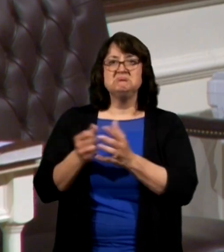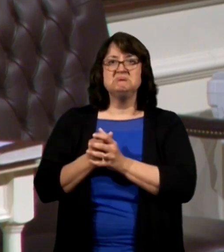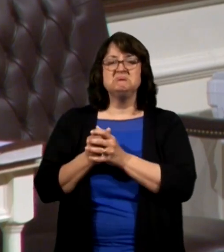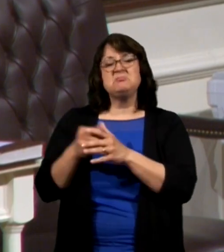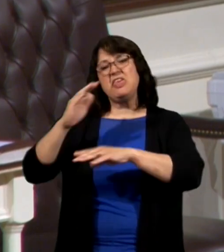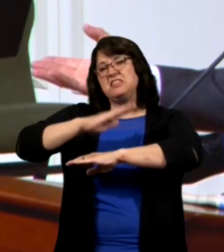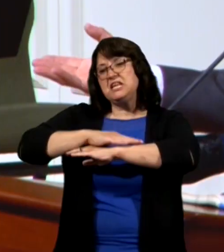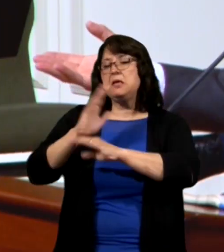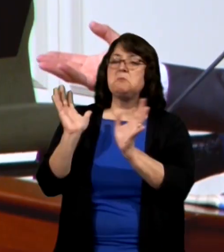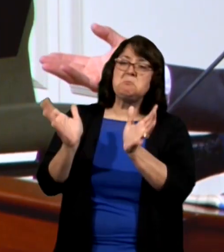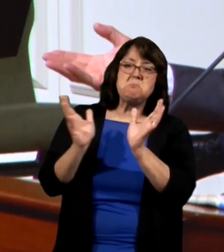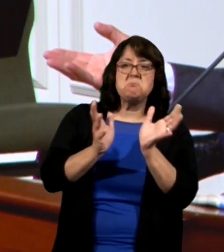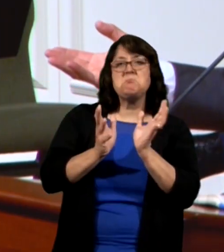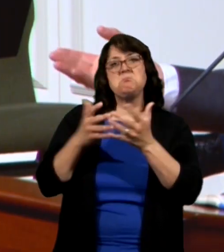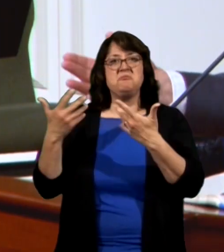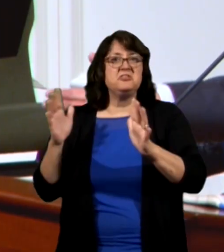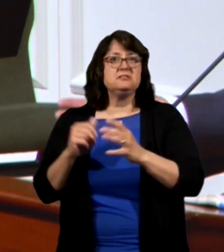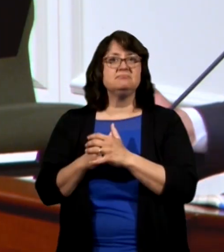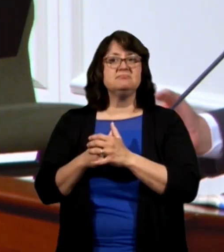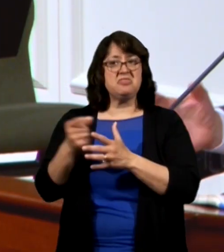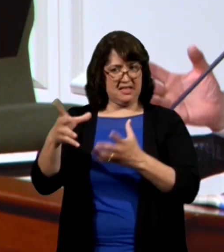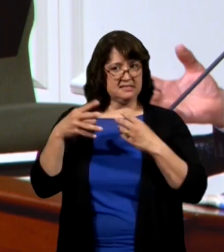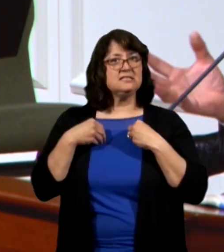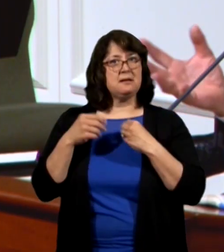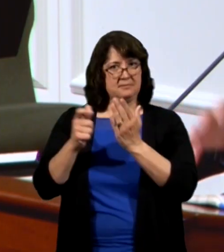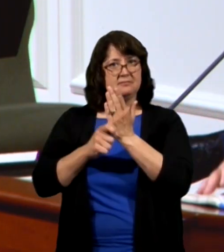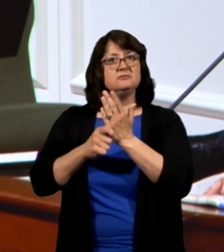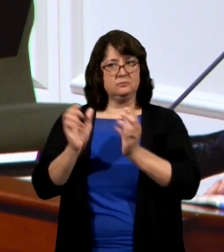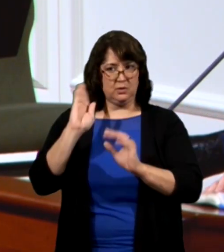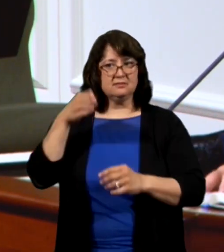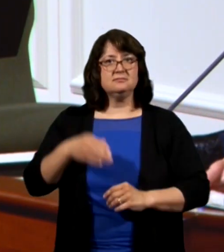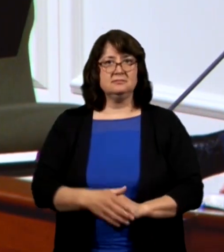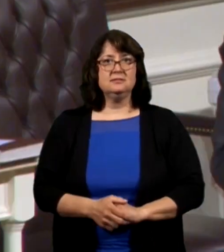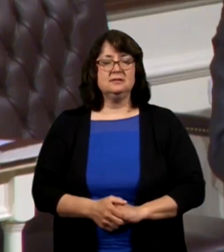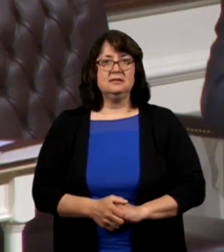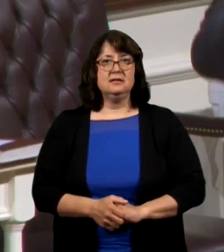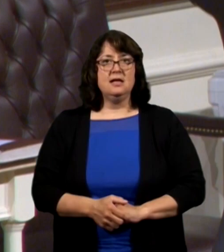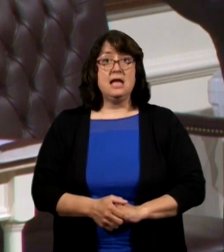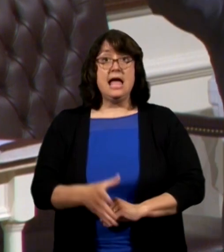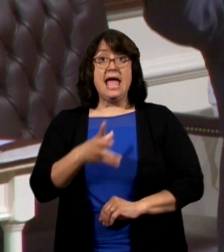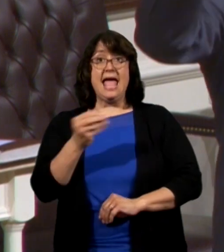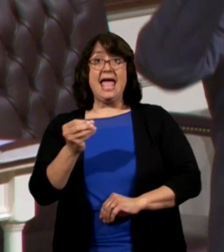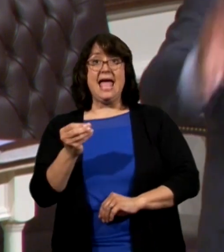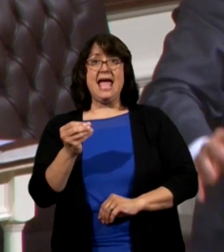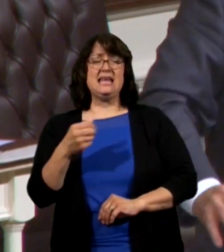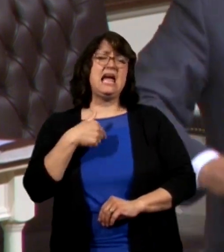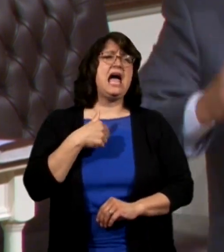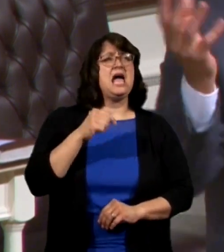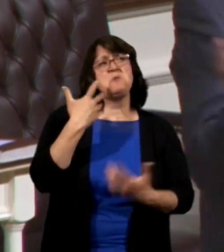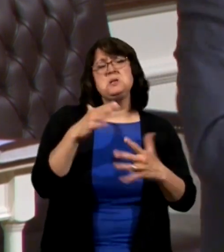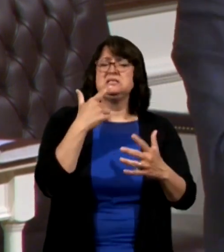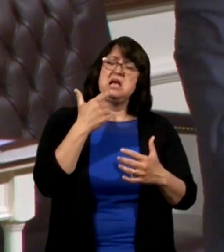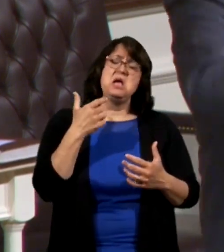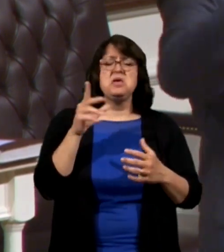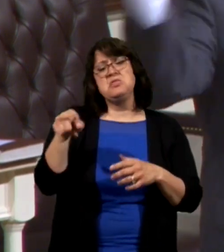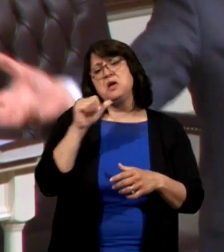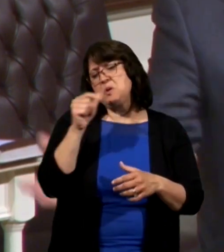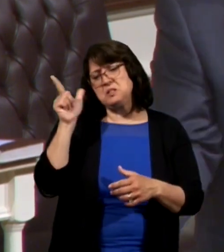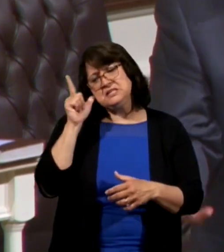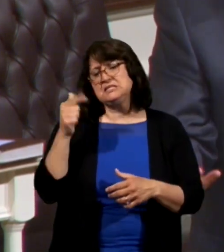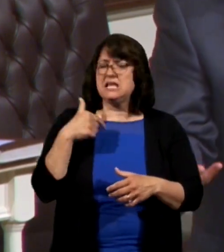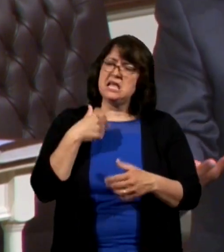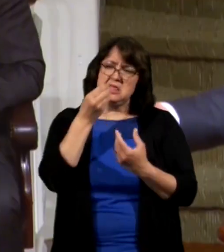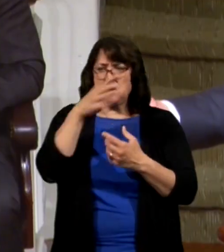table I'm just saying you know this oh nobody cares nobody listens you'd be